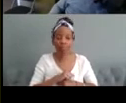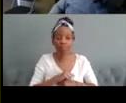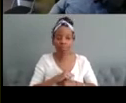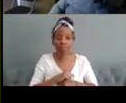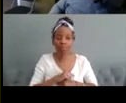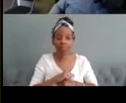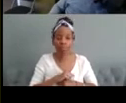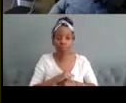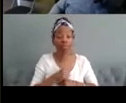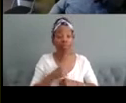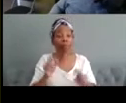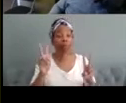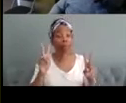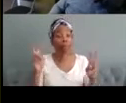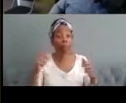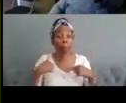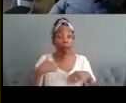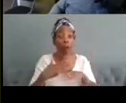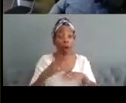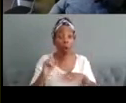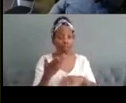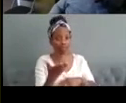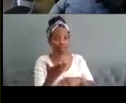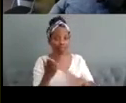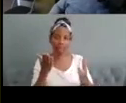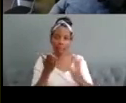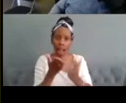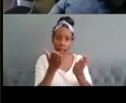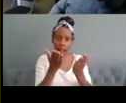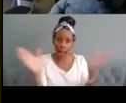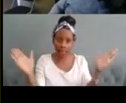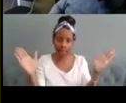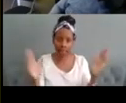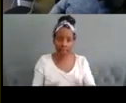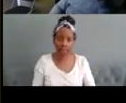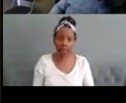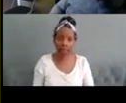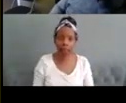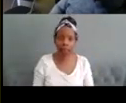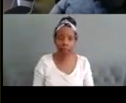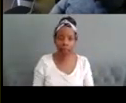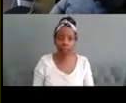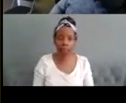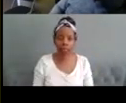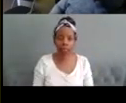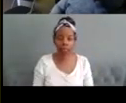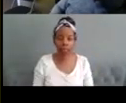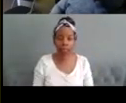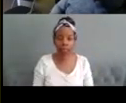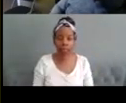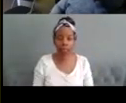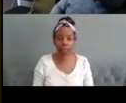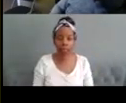theme of my work is access um and it's fitting given that to